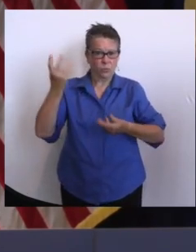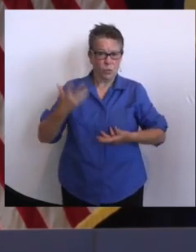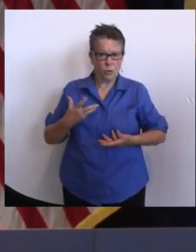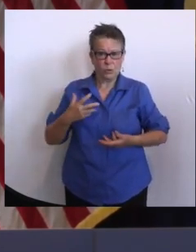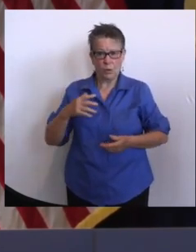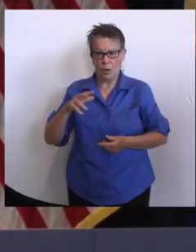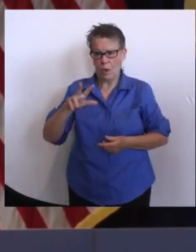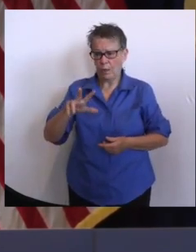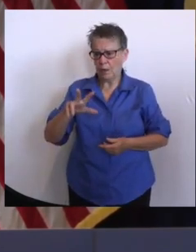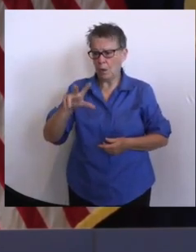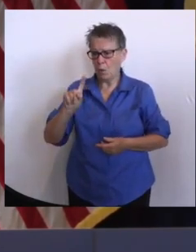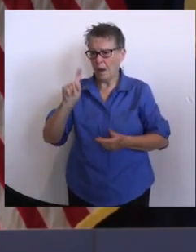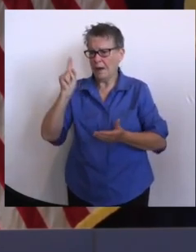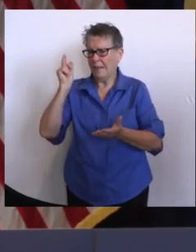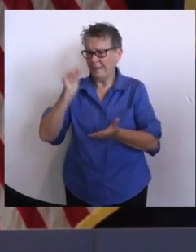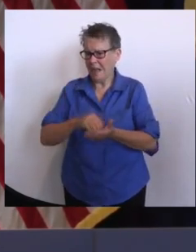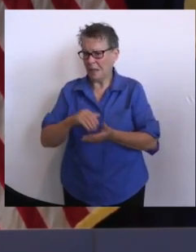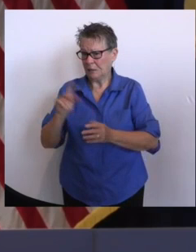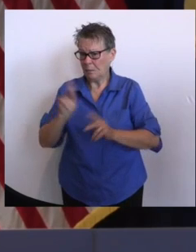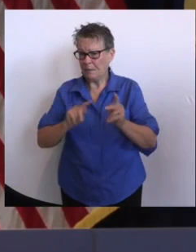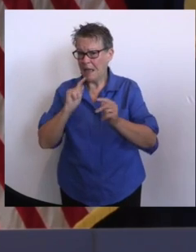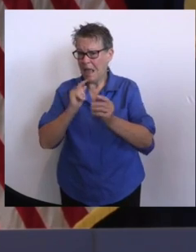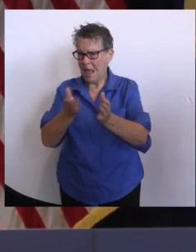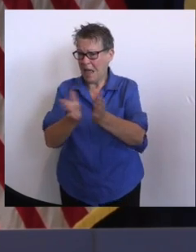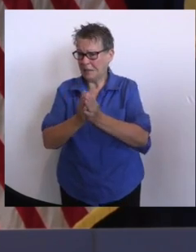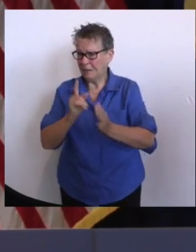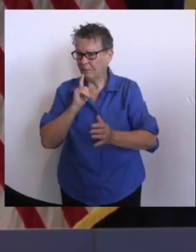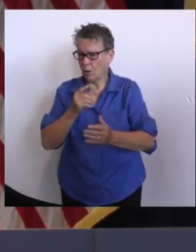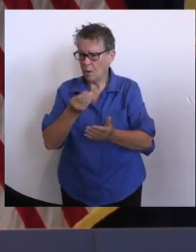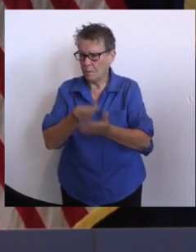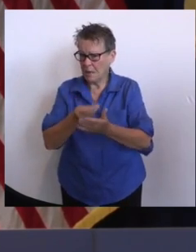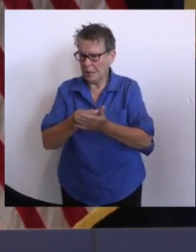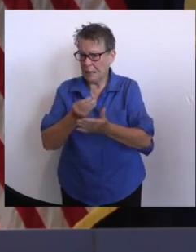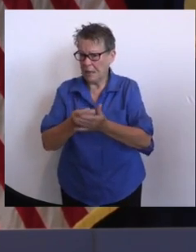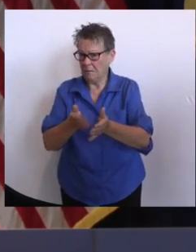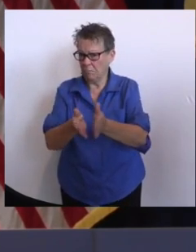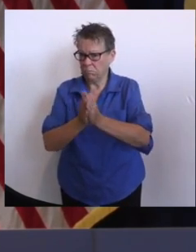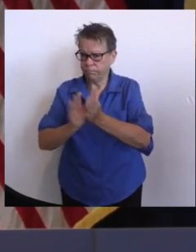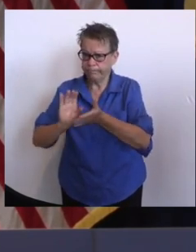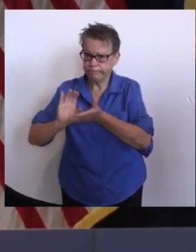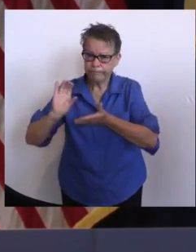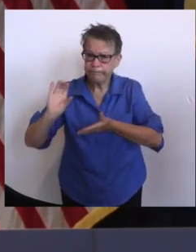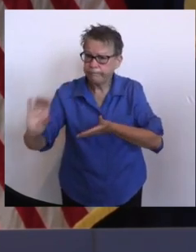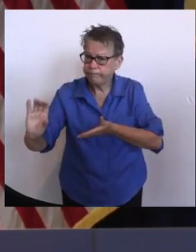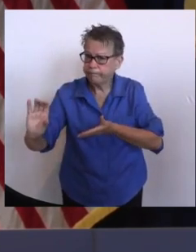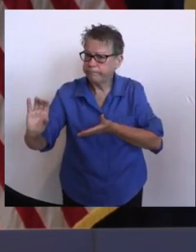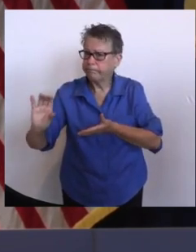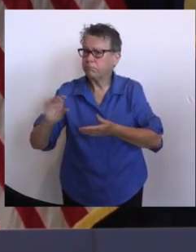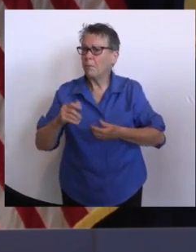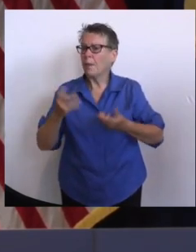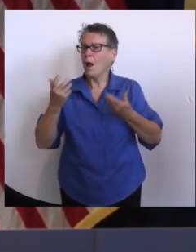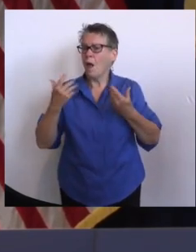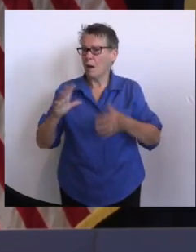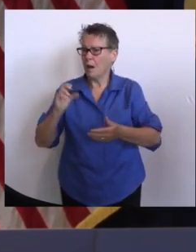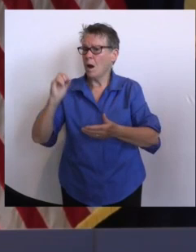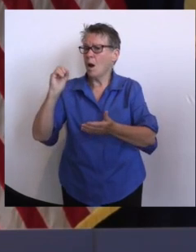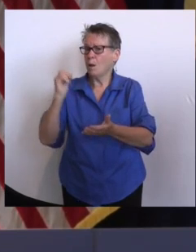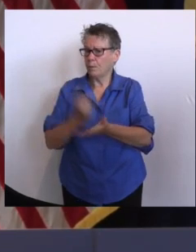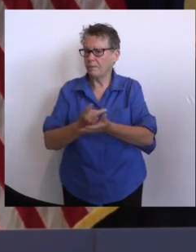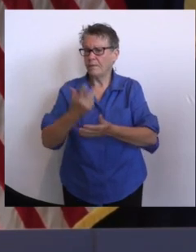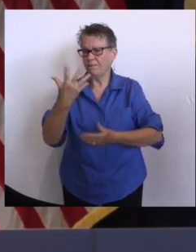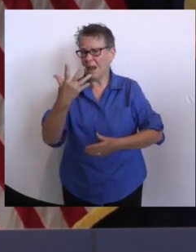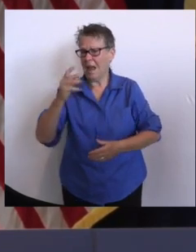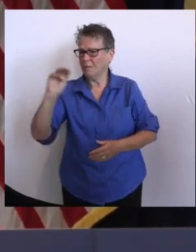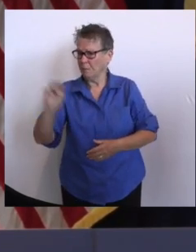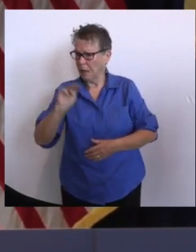far, they've been able to approve $5 million in assistance to those individuals, called the Individuals and Household Program. They also have